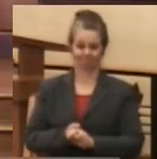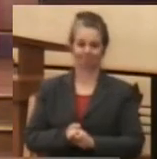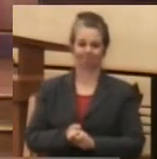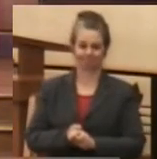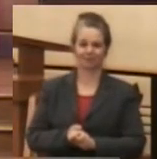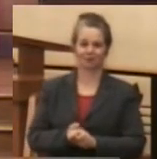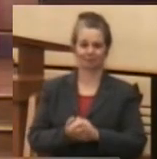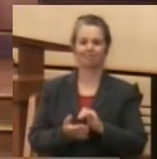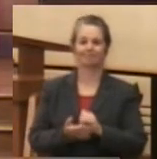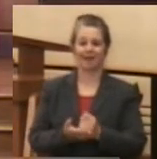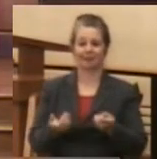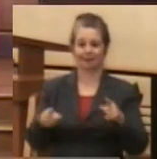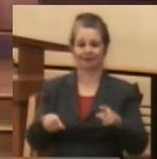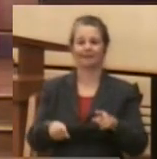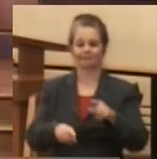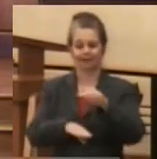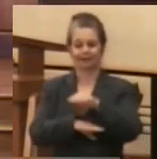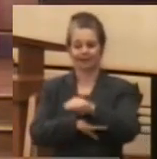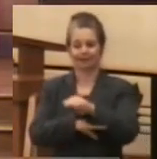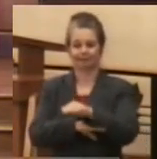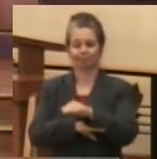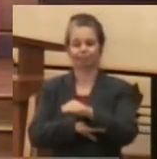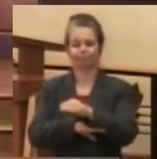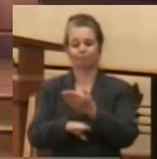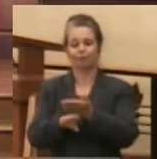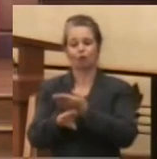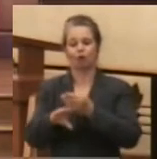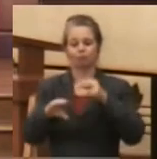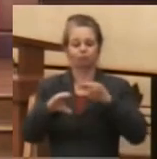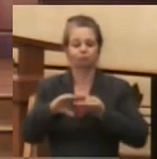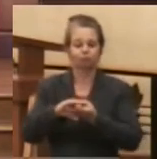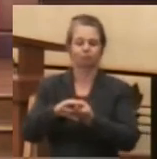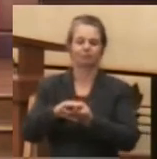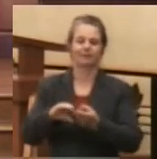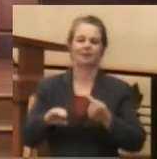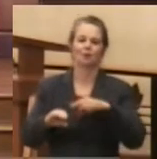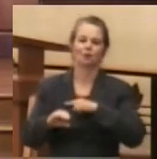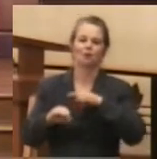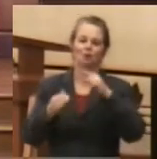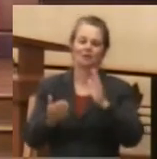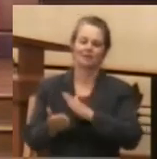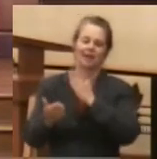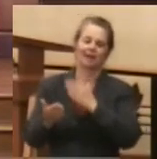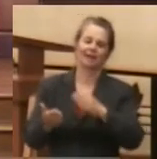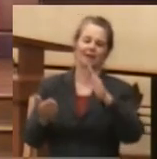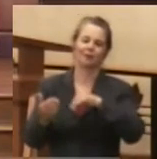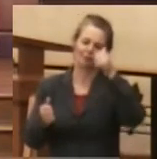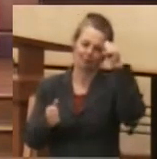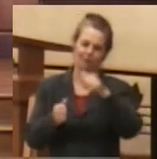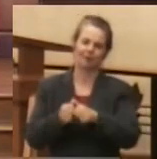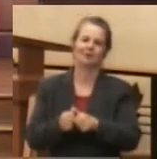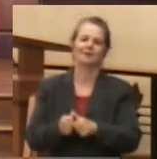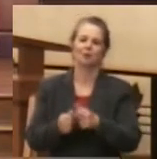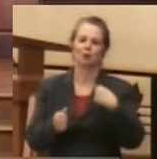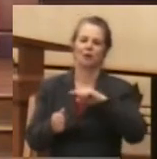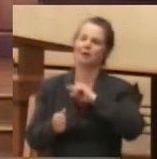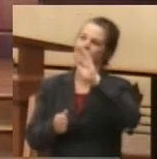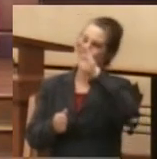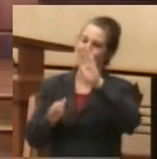reminded us that we are God's children. And God protects us through everything.